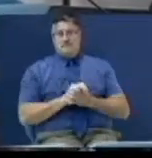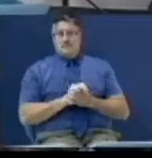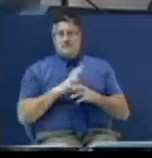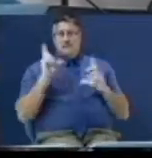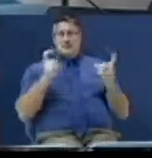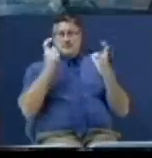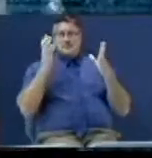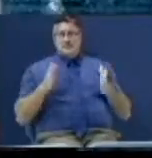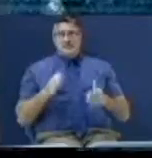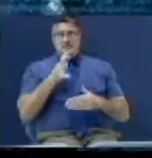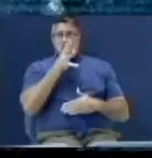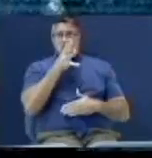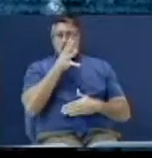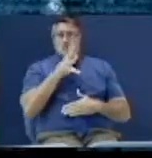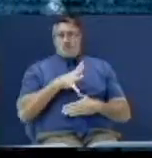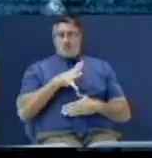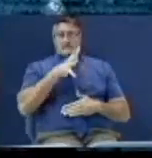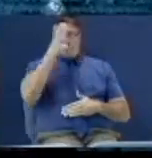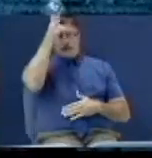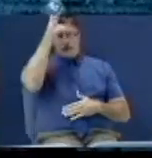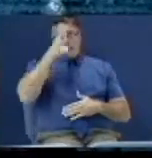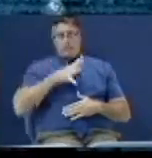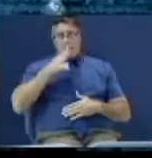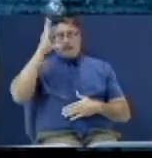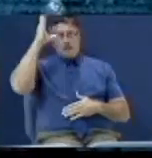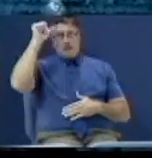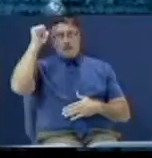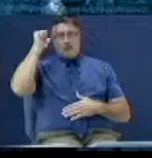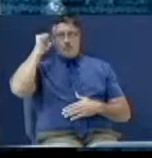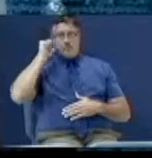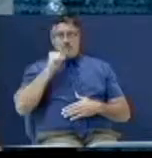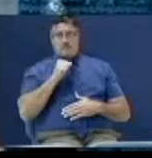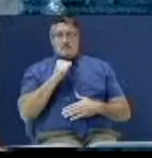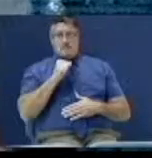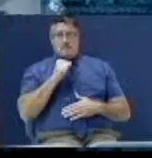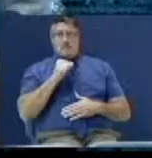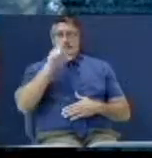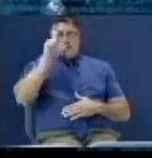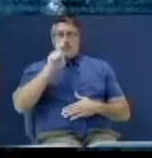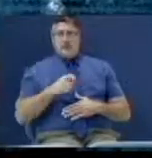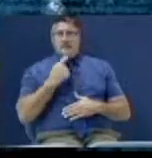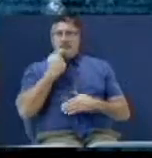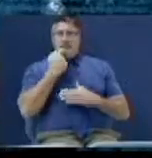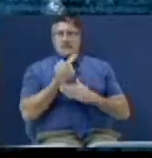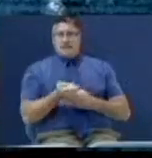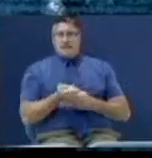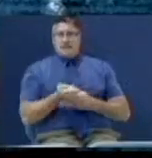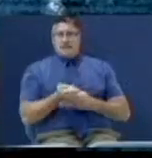Center man, center woman, center boy and girl. You need to tell